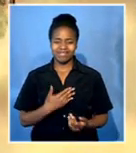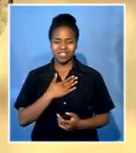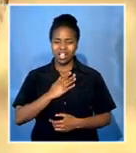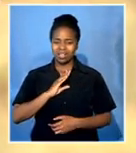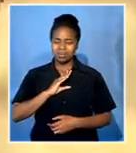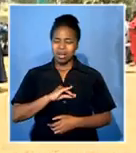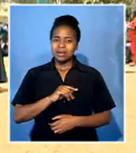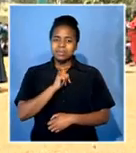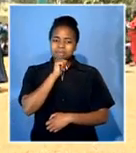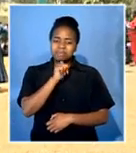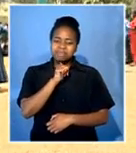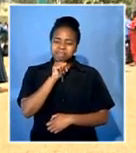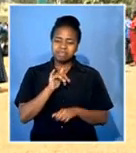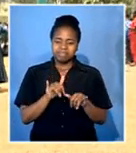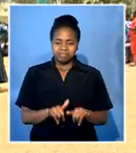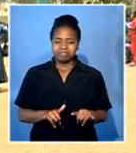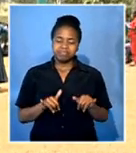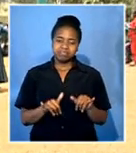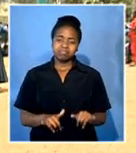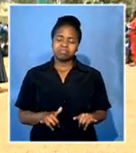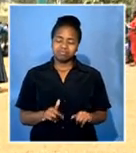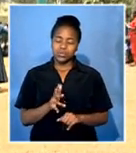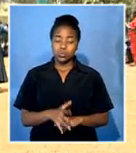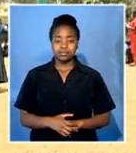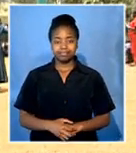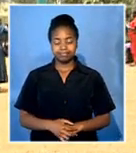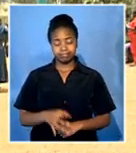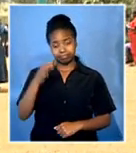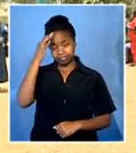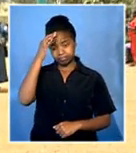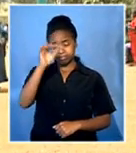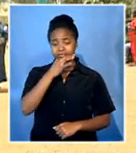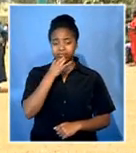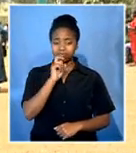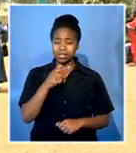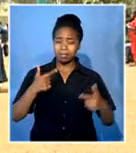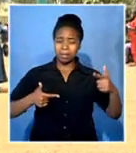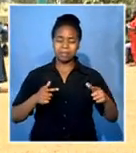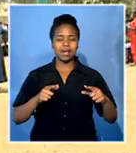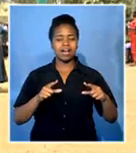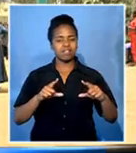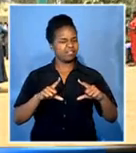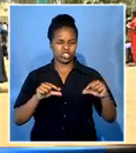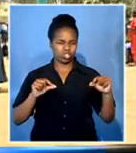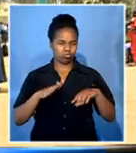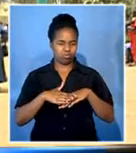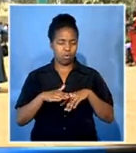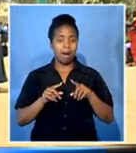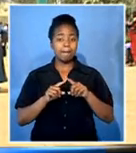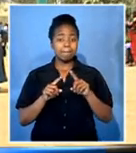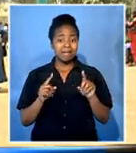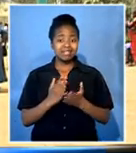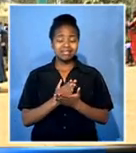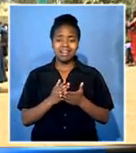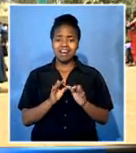they opted to wait the Kenyan government says the siege at the Westgate mall is over however other city mortuary hundreds of relatives